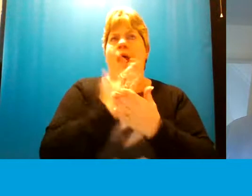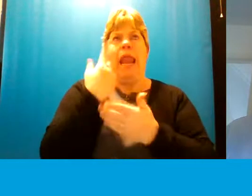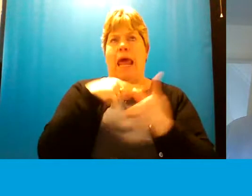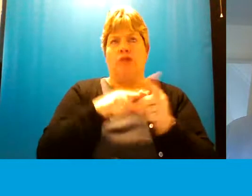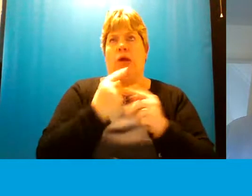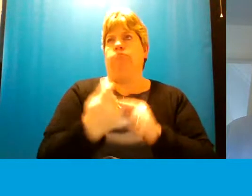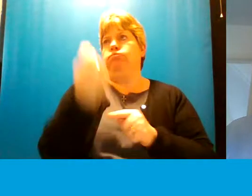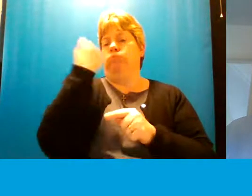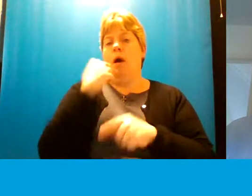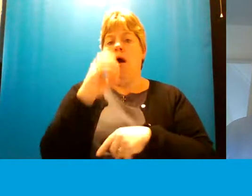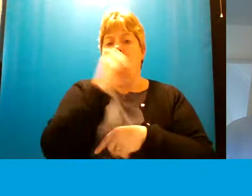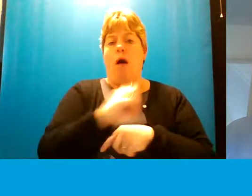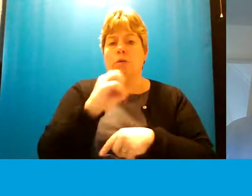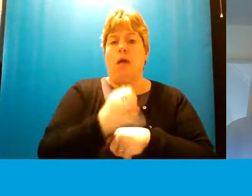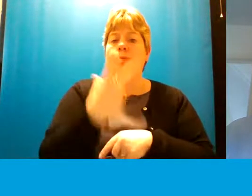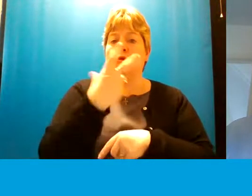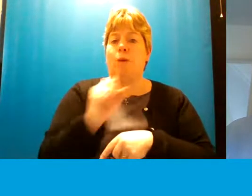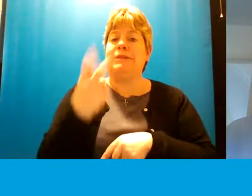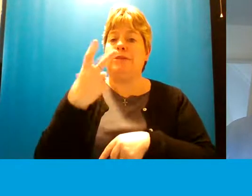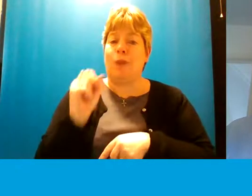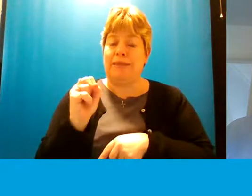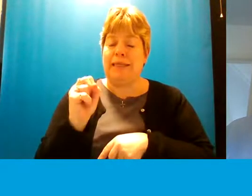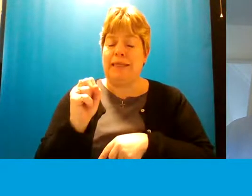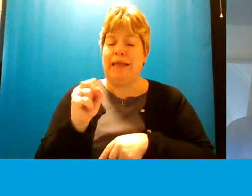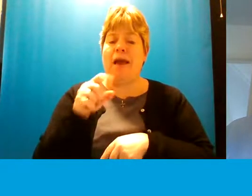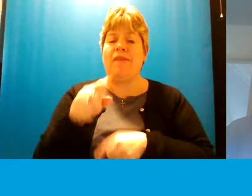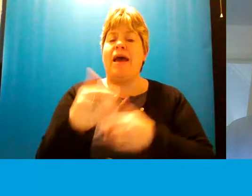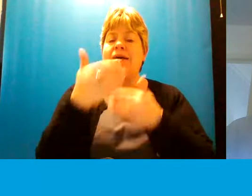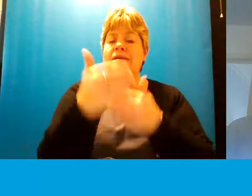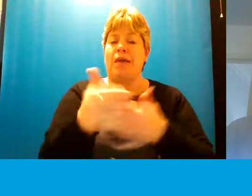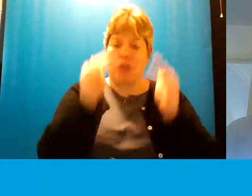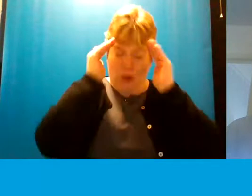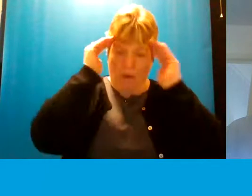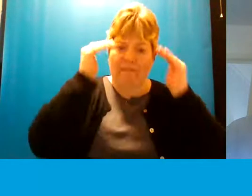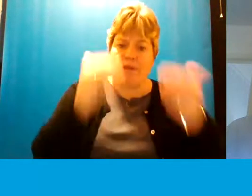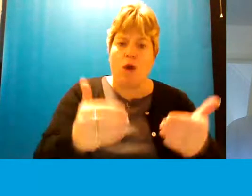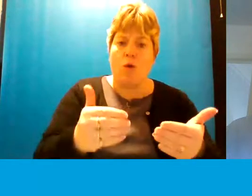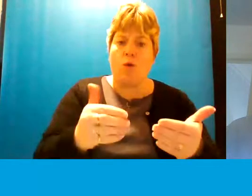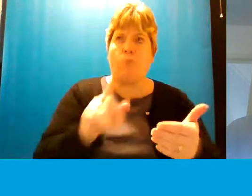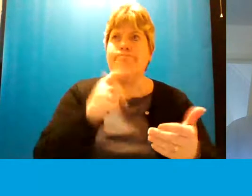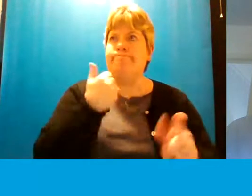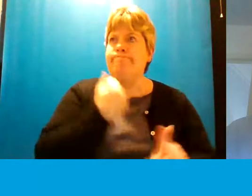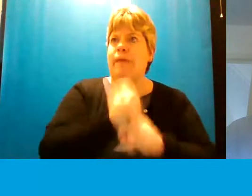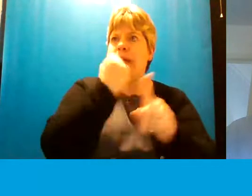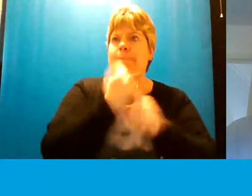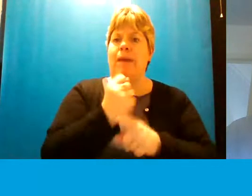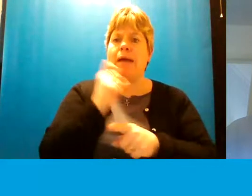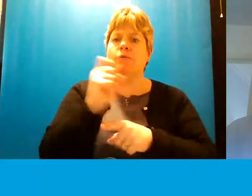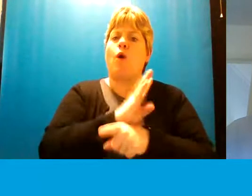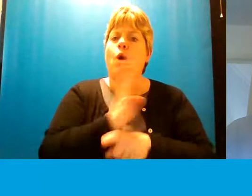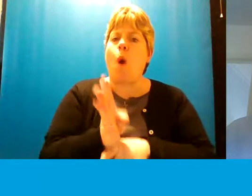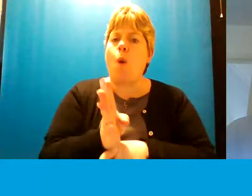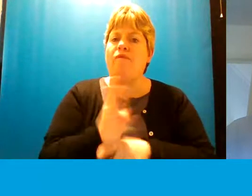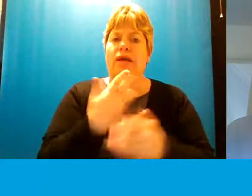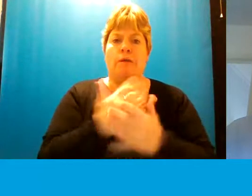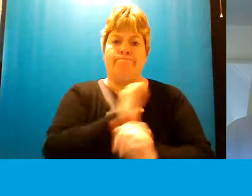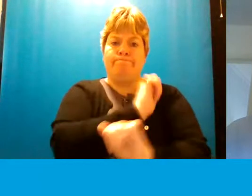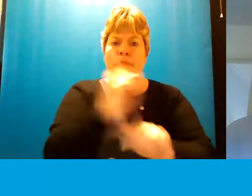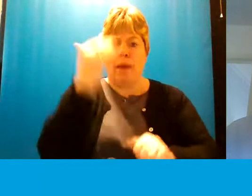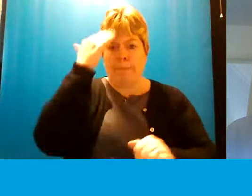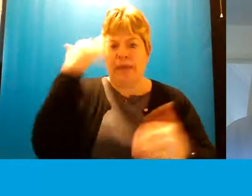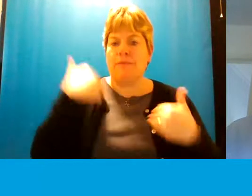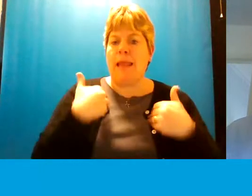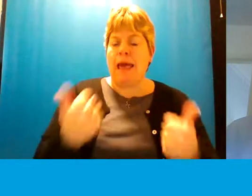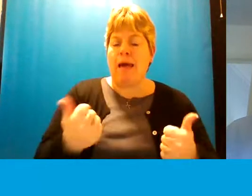back in October 2020 um and that session we focused really on the impact of covid on people's mental health